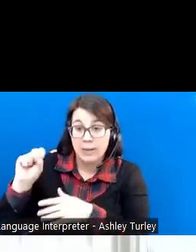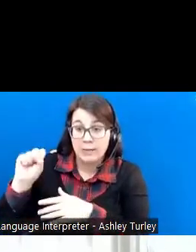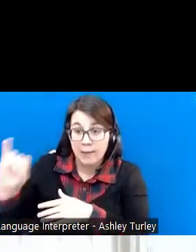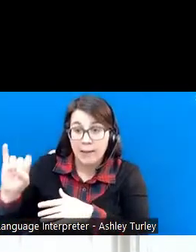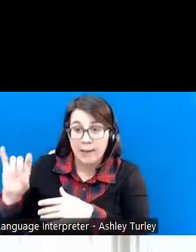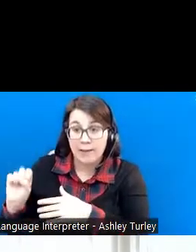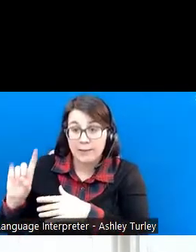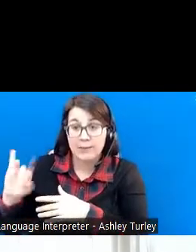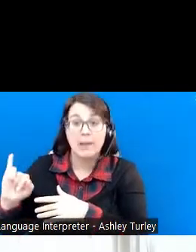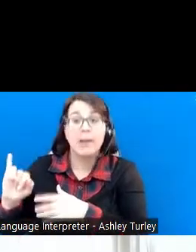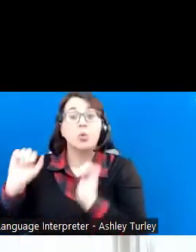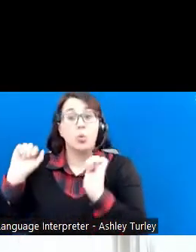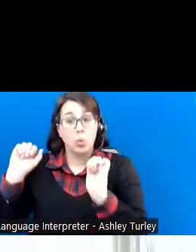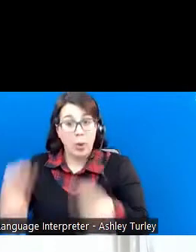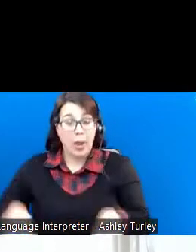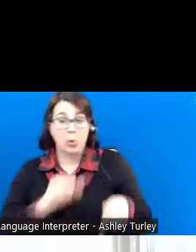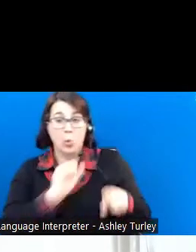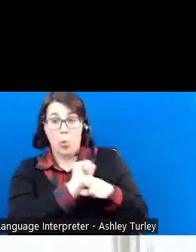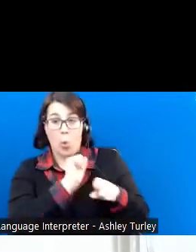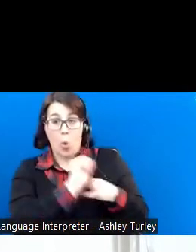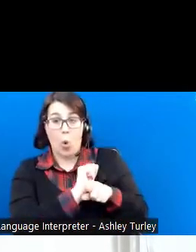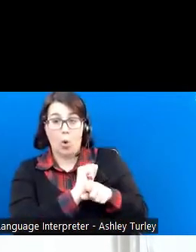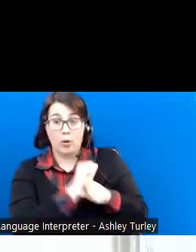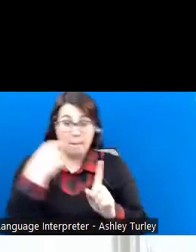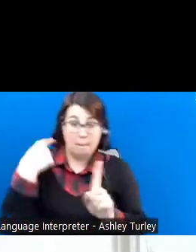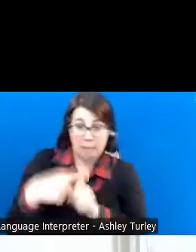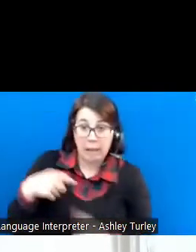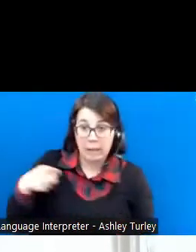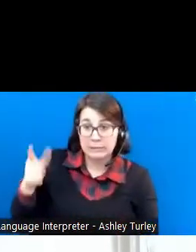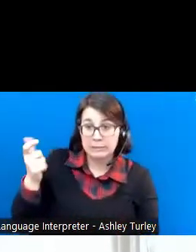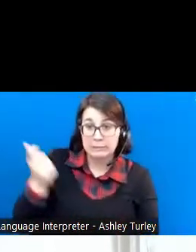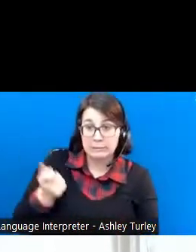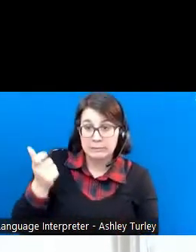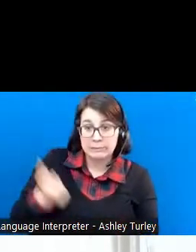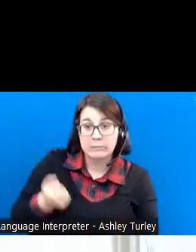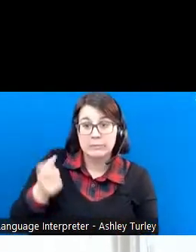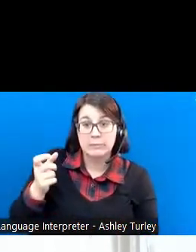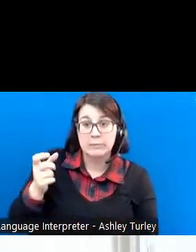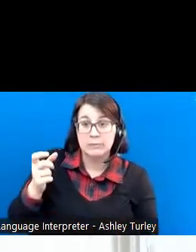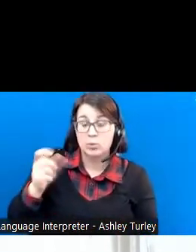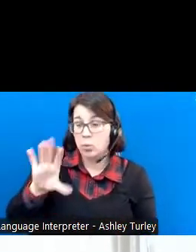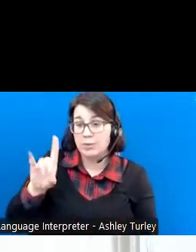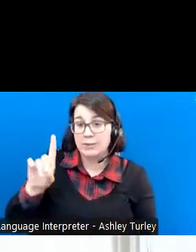and receive some or all of your disability cash benefits.